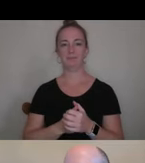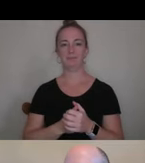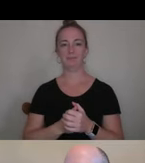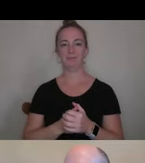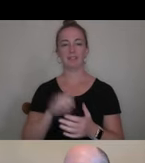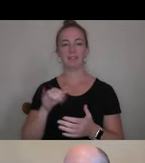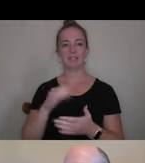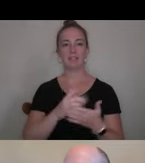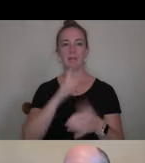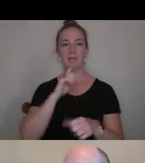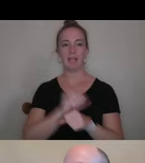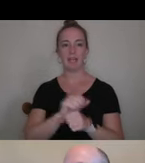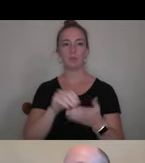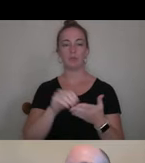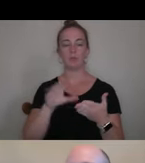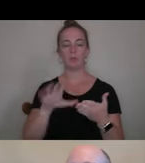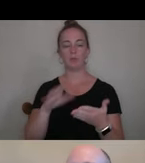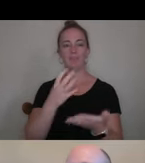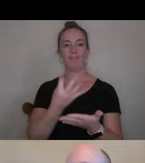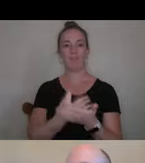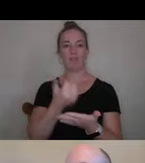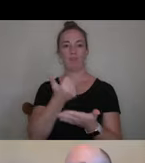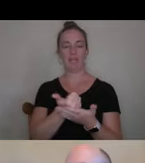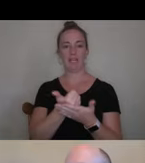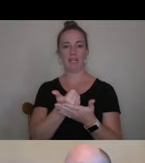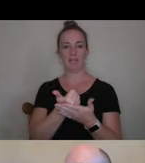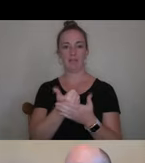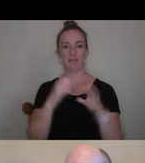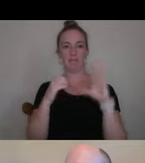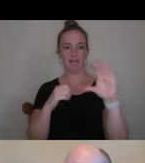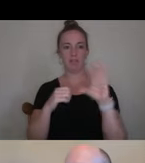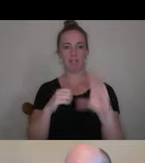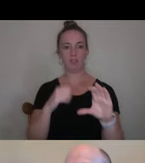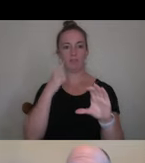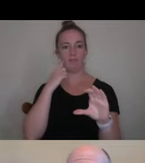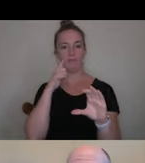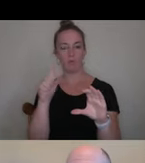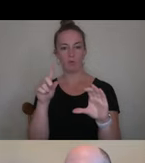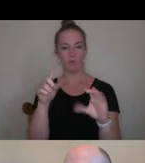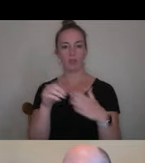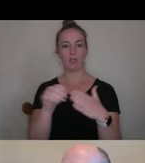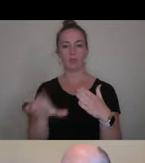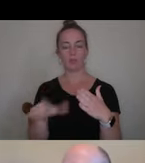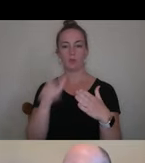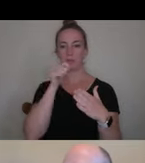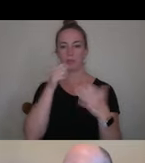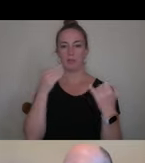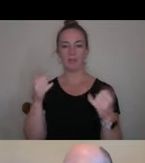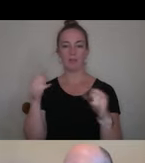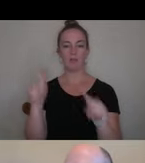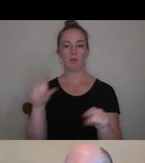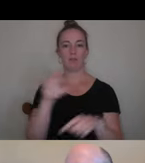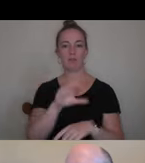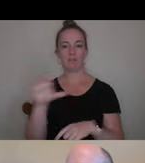financial aid packages for for students currently attending Center